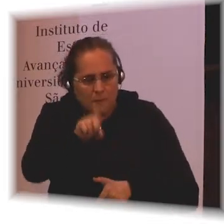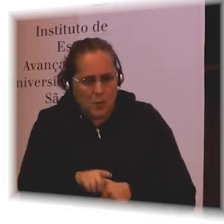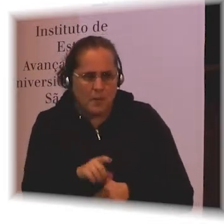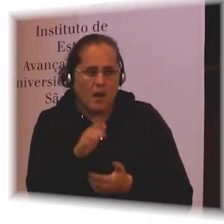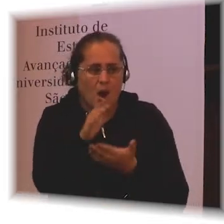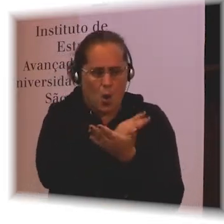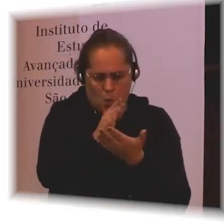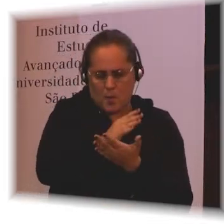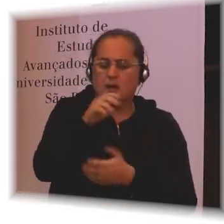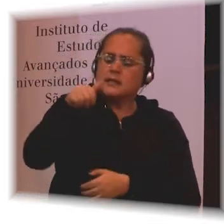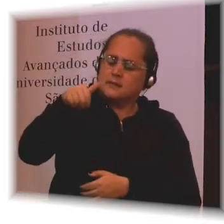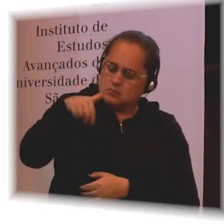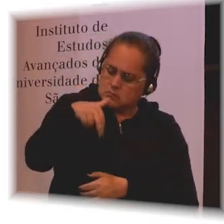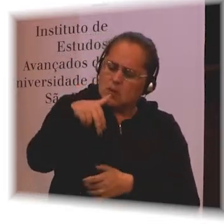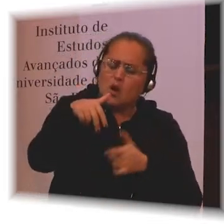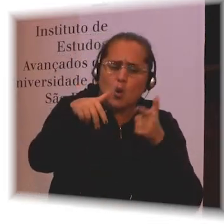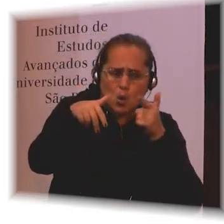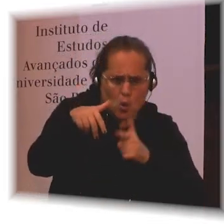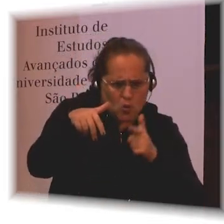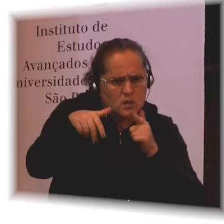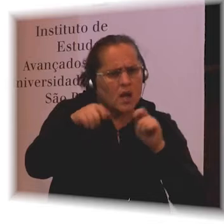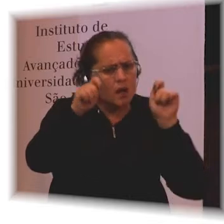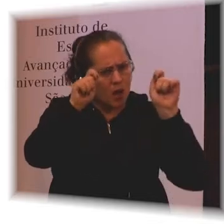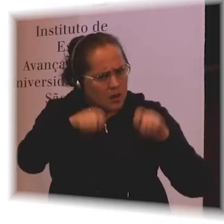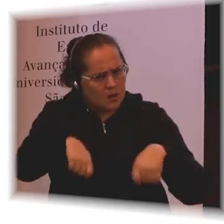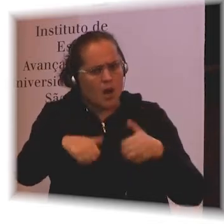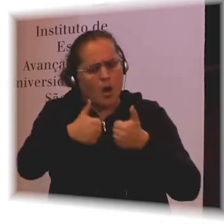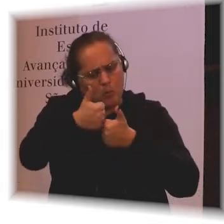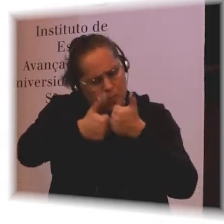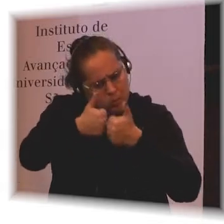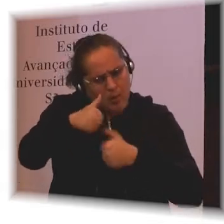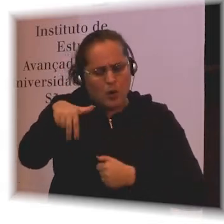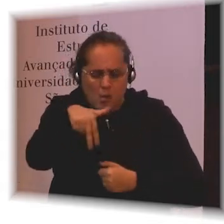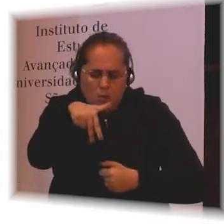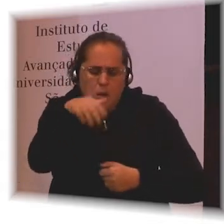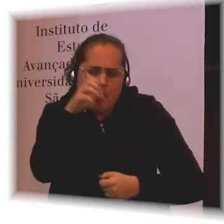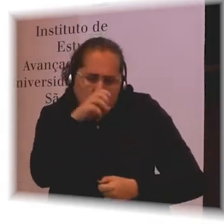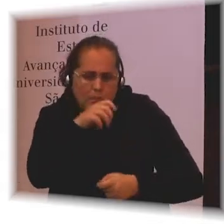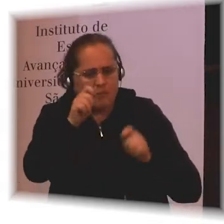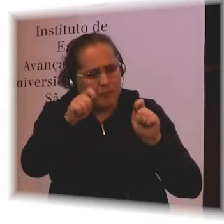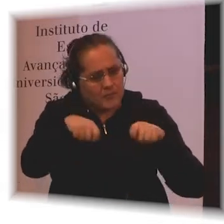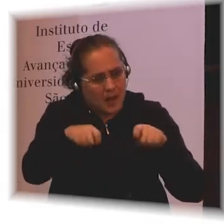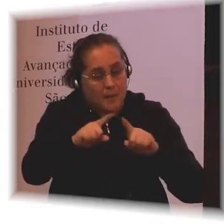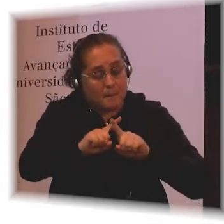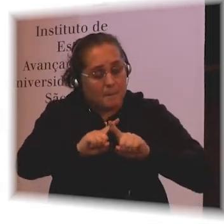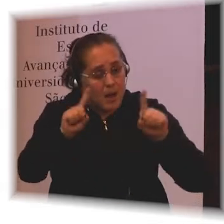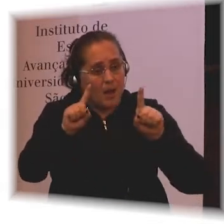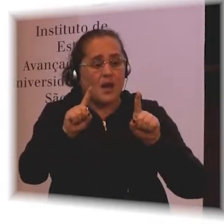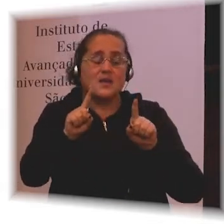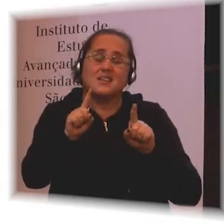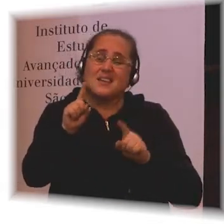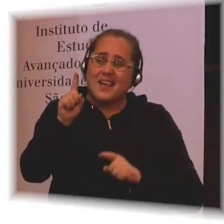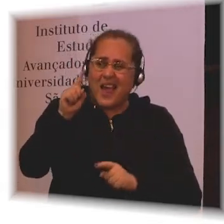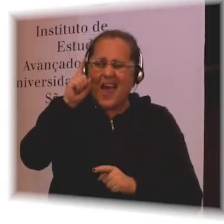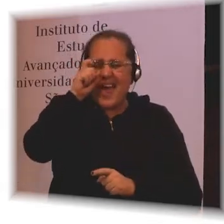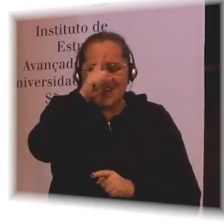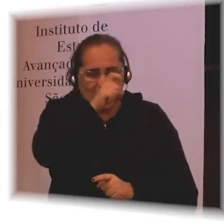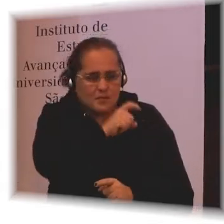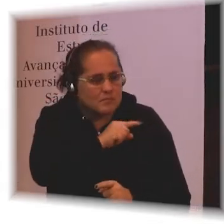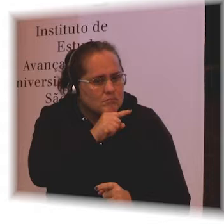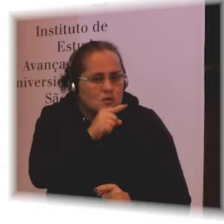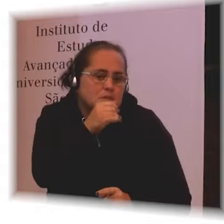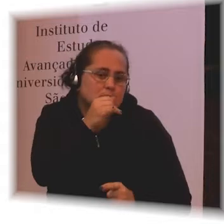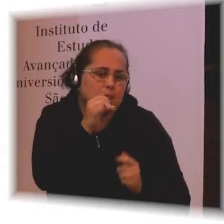football and run with their friends. But maybe that child may find it difficult to get a girlfriend because of the way